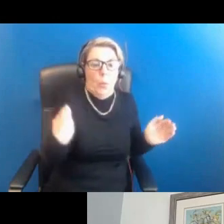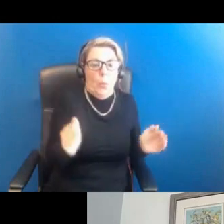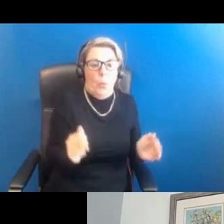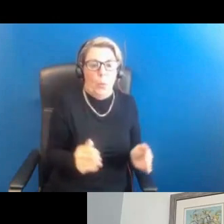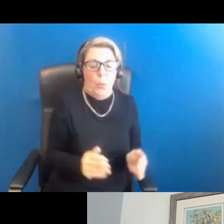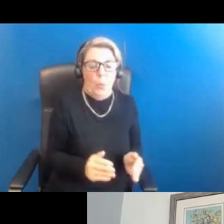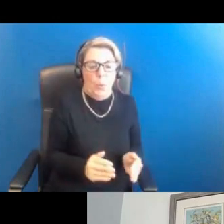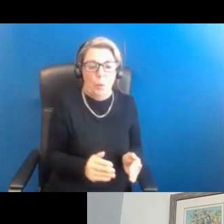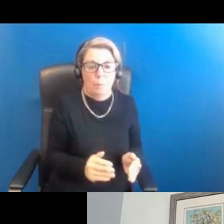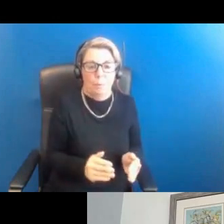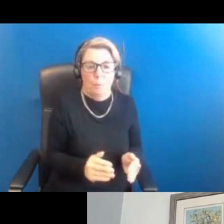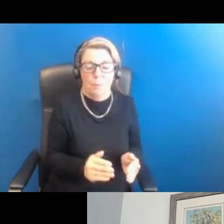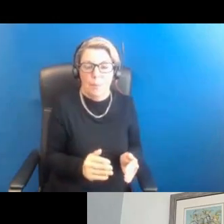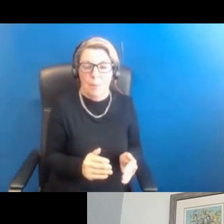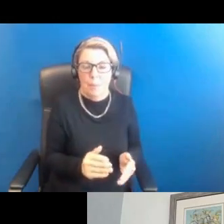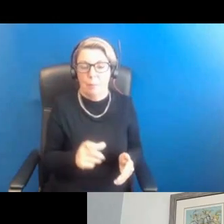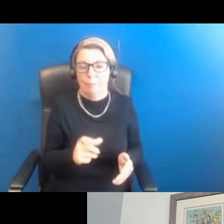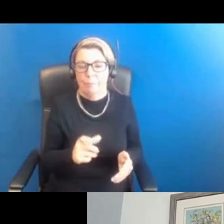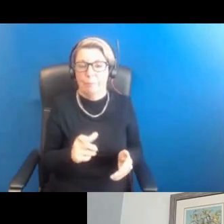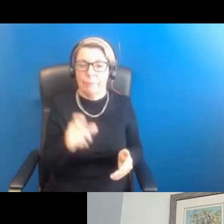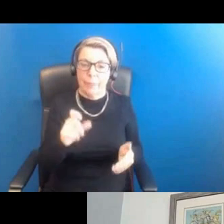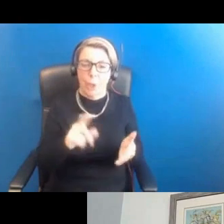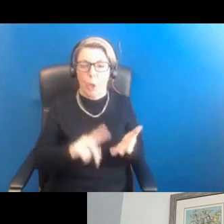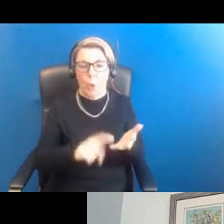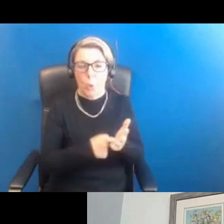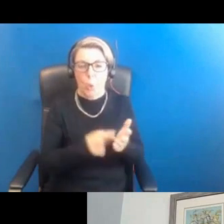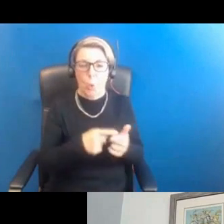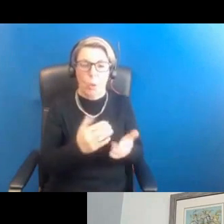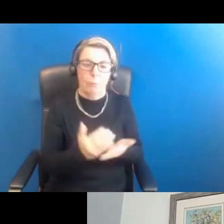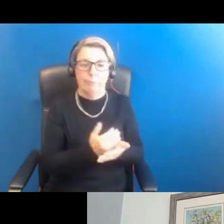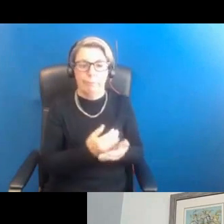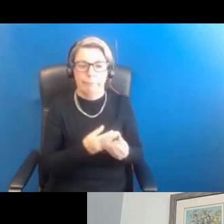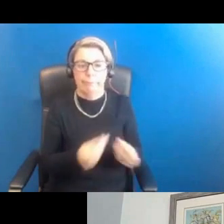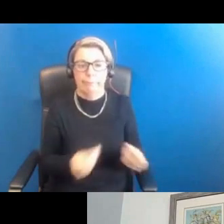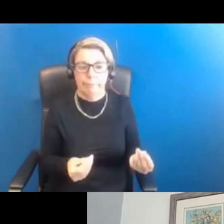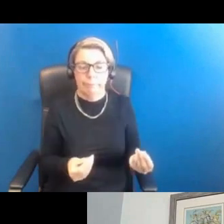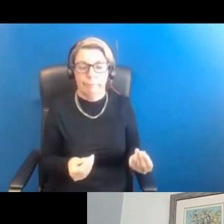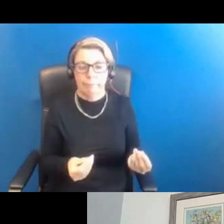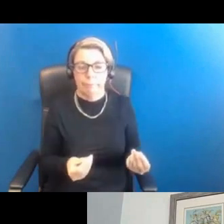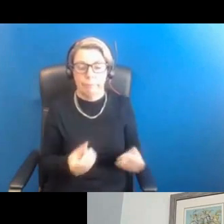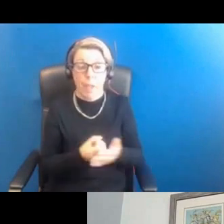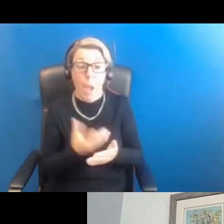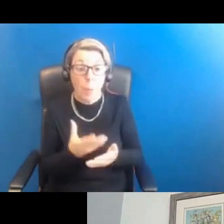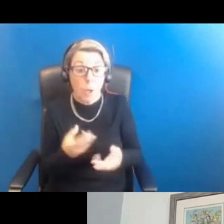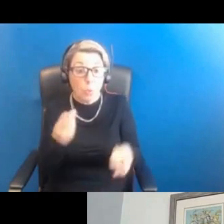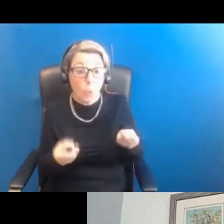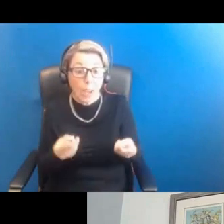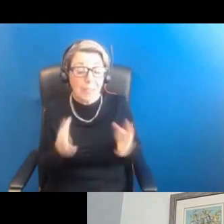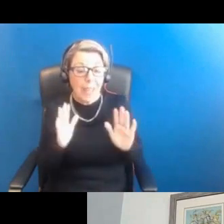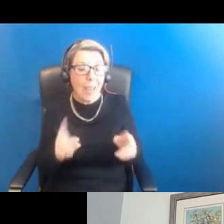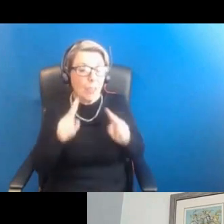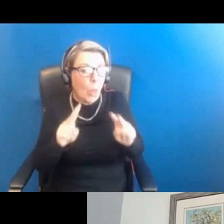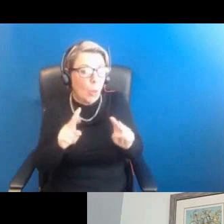with weight reduction? There are also questions around how much weight would I have to lose to see